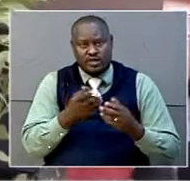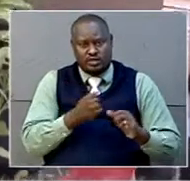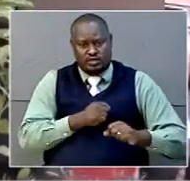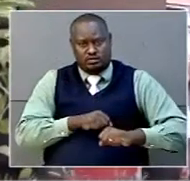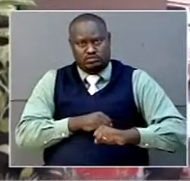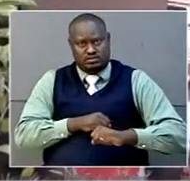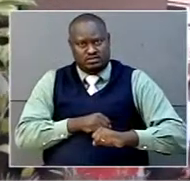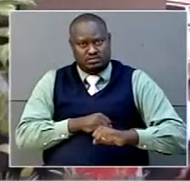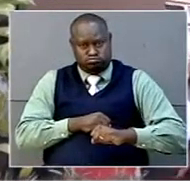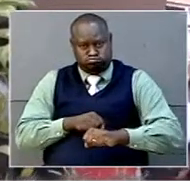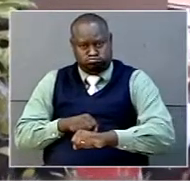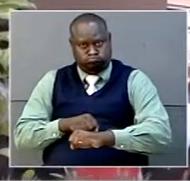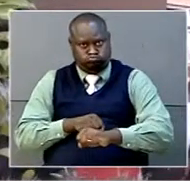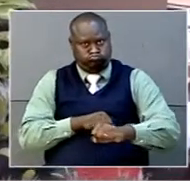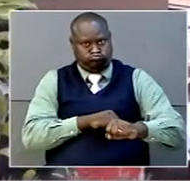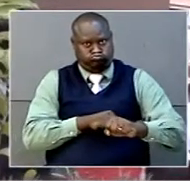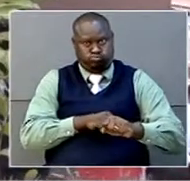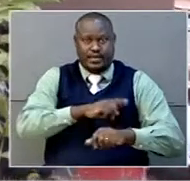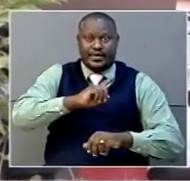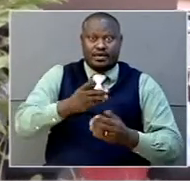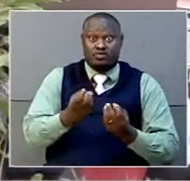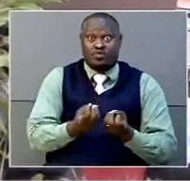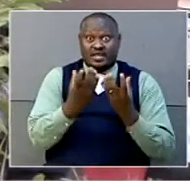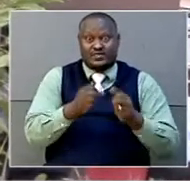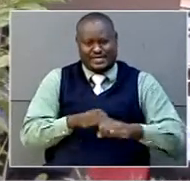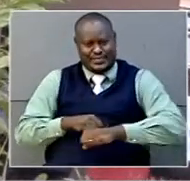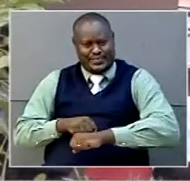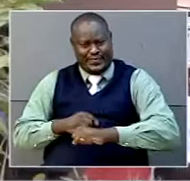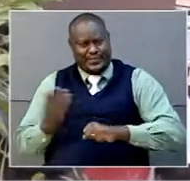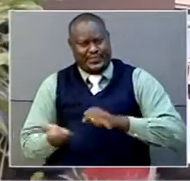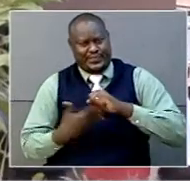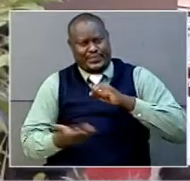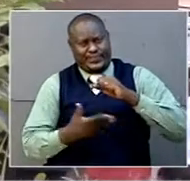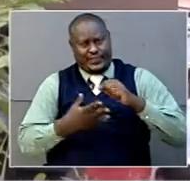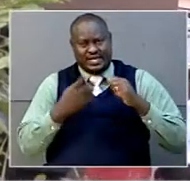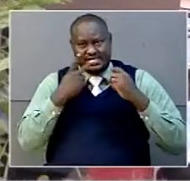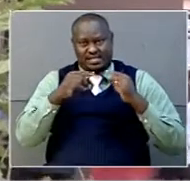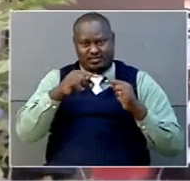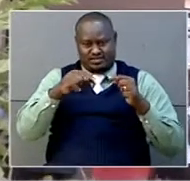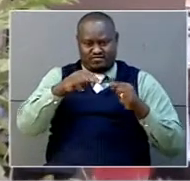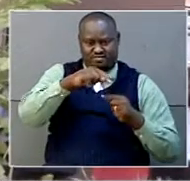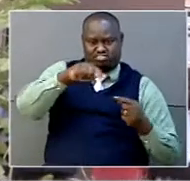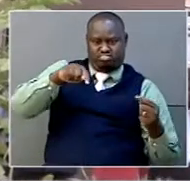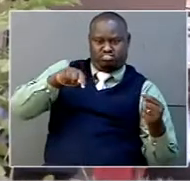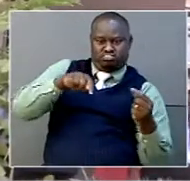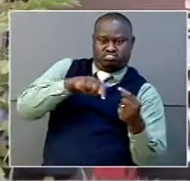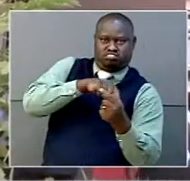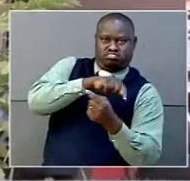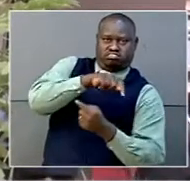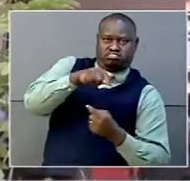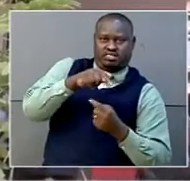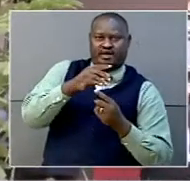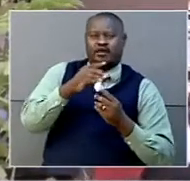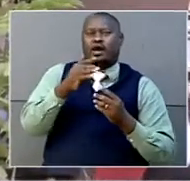instead of being oval. And that's why it's difficult for them to move smoothly in the blood vessels. So the